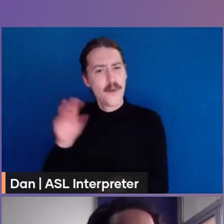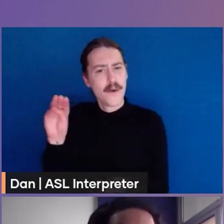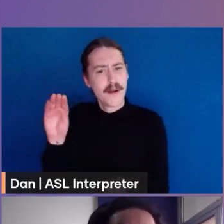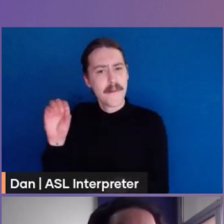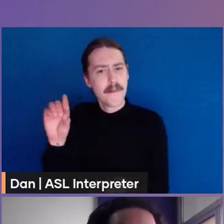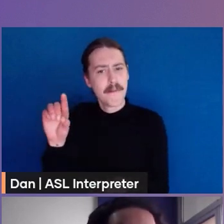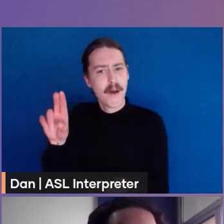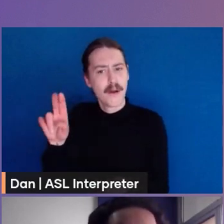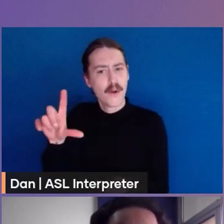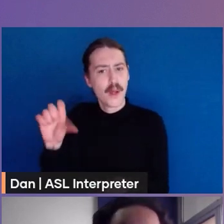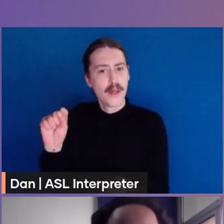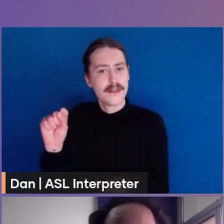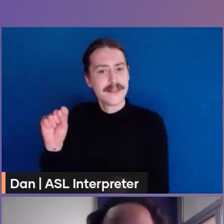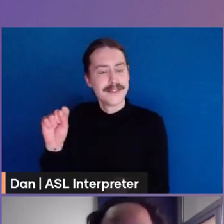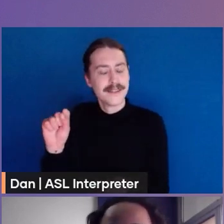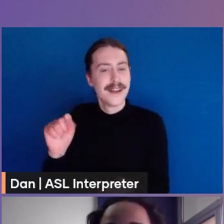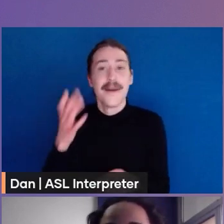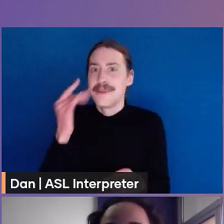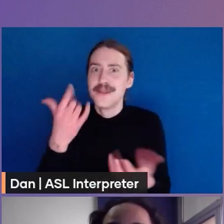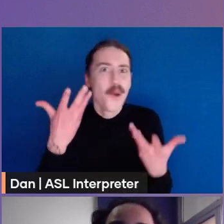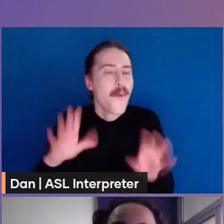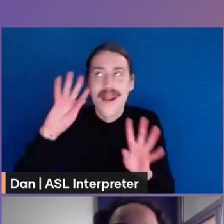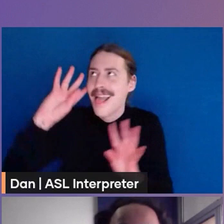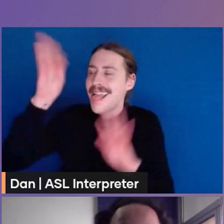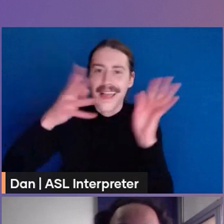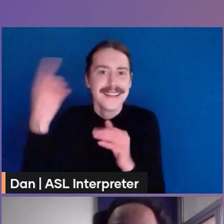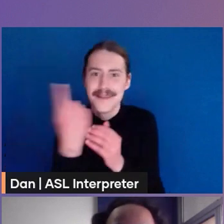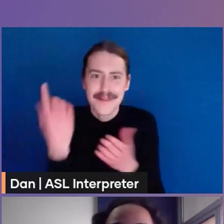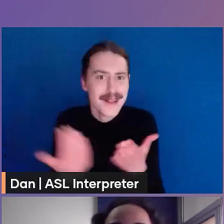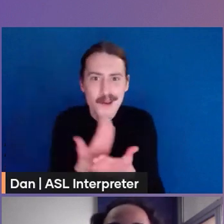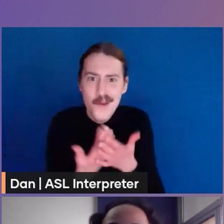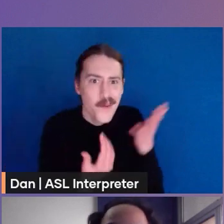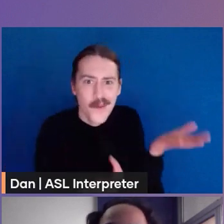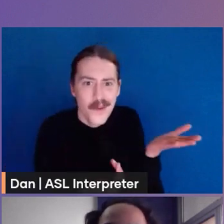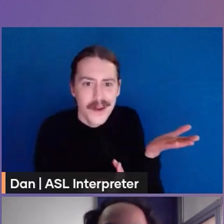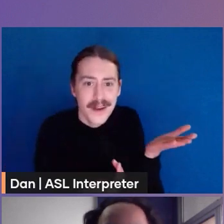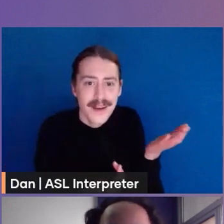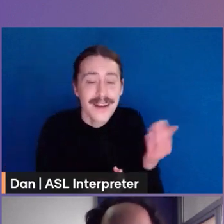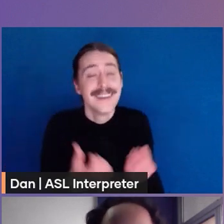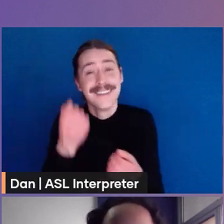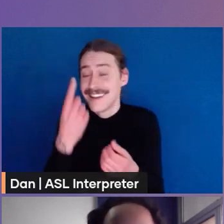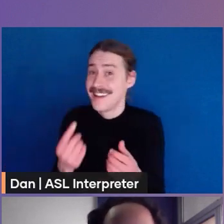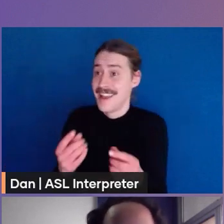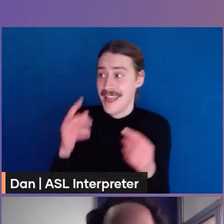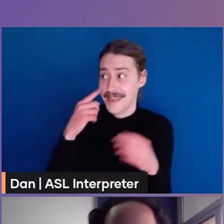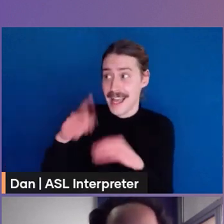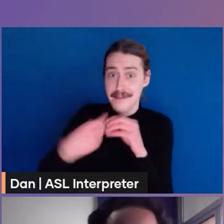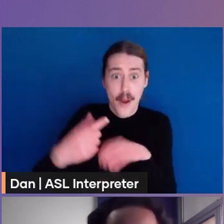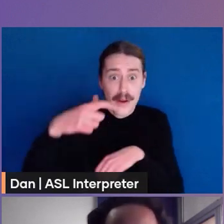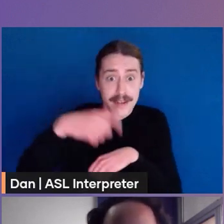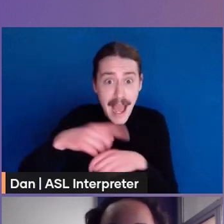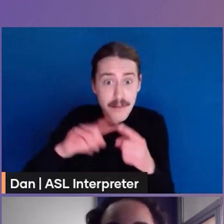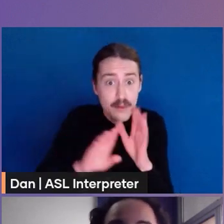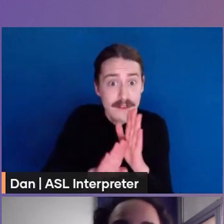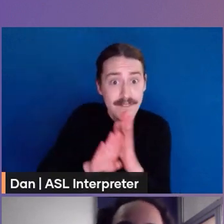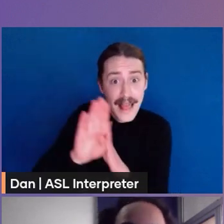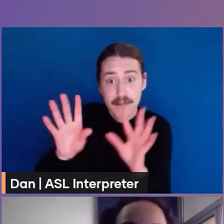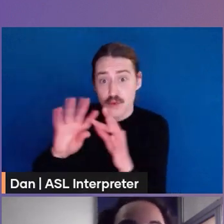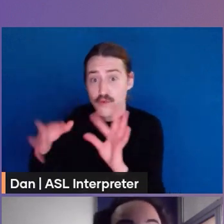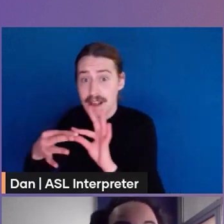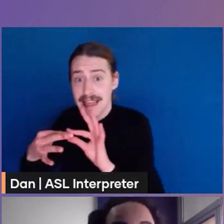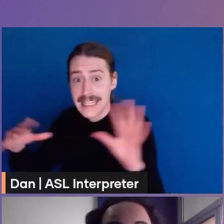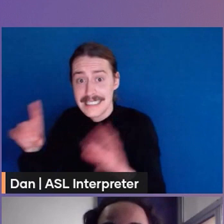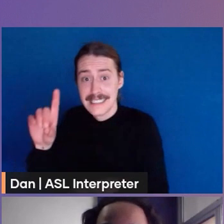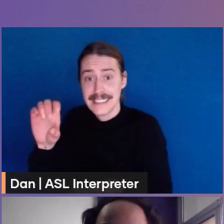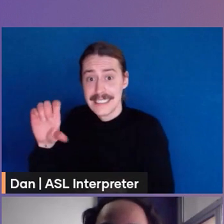reinvent the wheel as i said earlier time to market is crucial to our work our work has software engineers